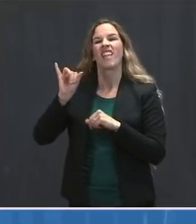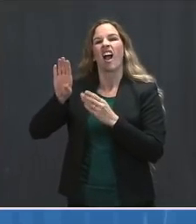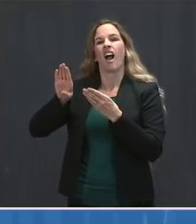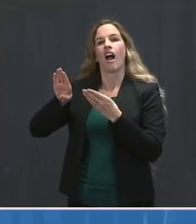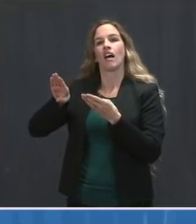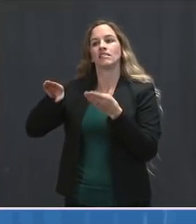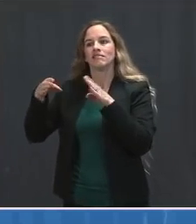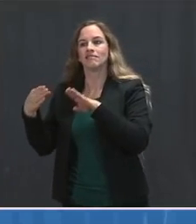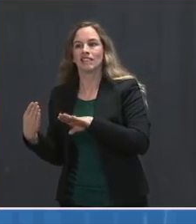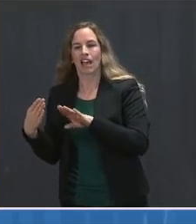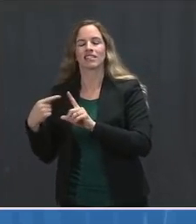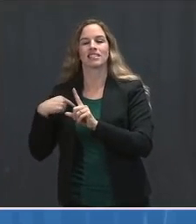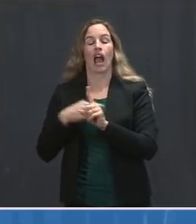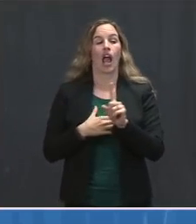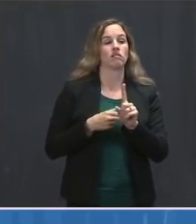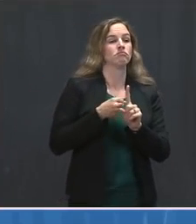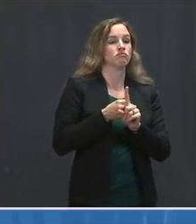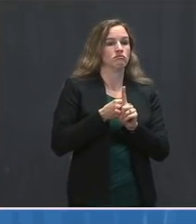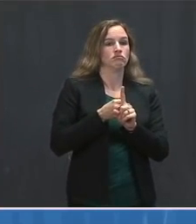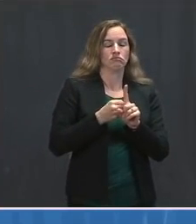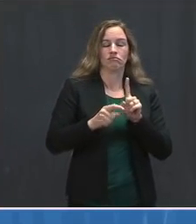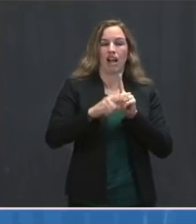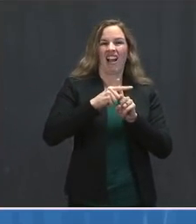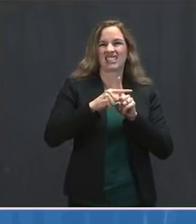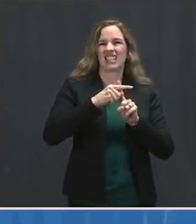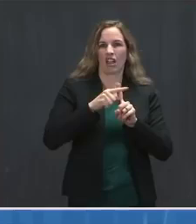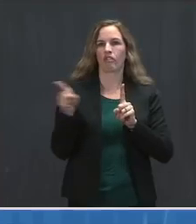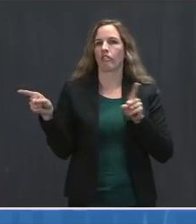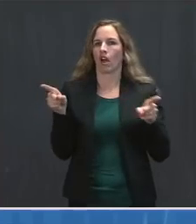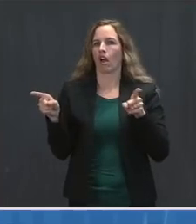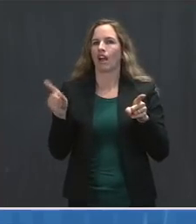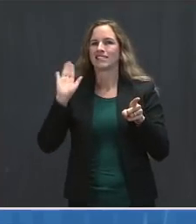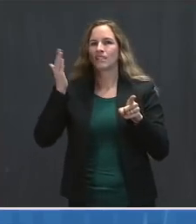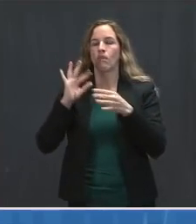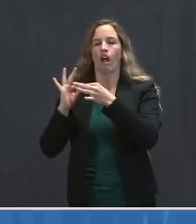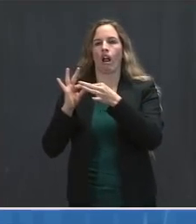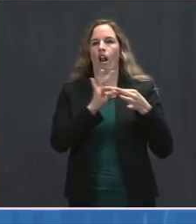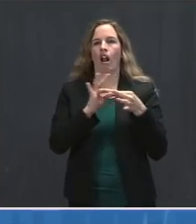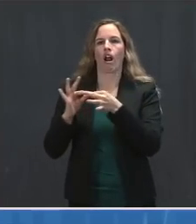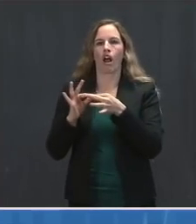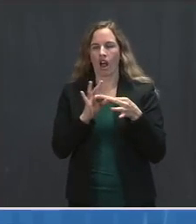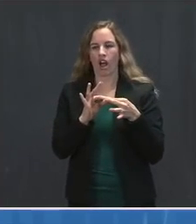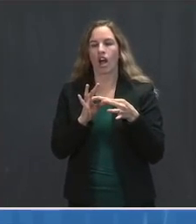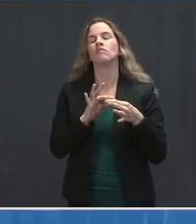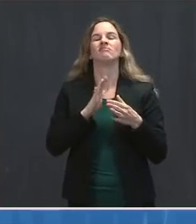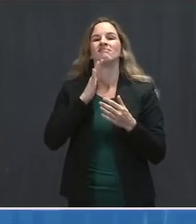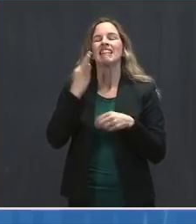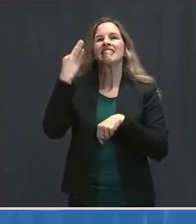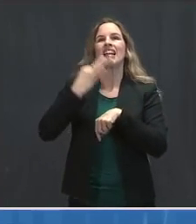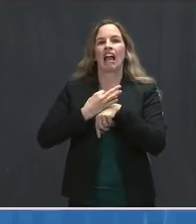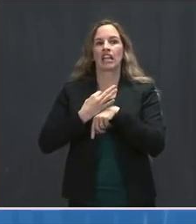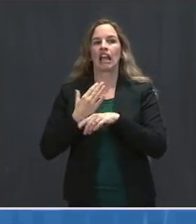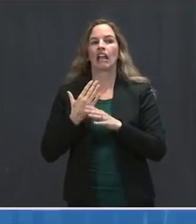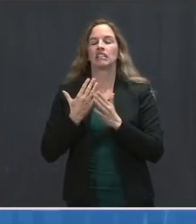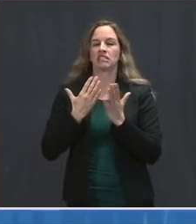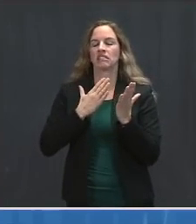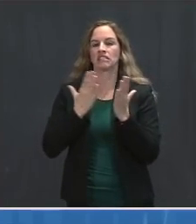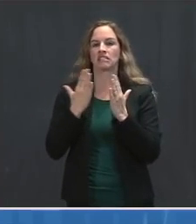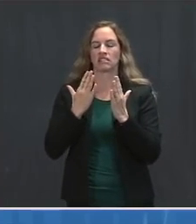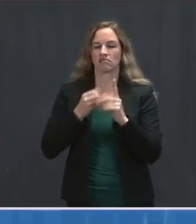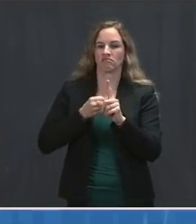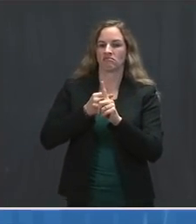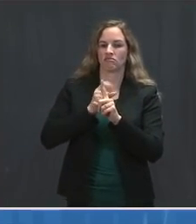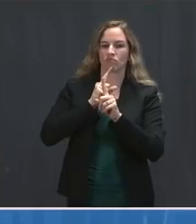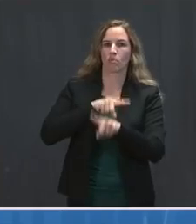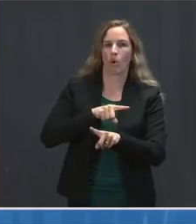nine and 20 days. However, we also may see variation in the daily numbers for different reasons, including reporting delays.